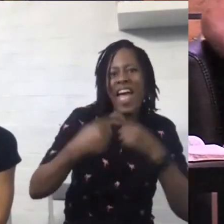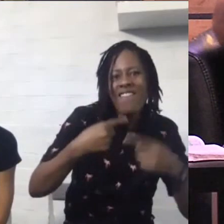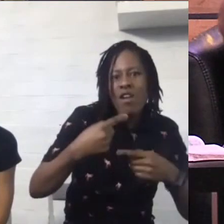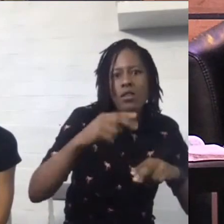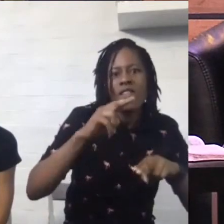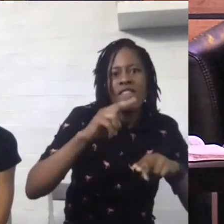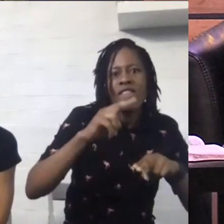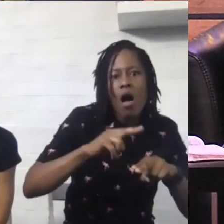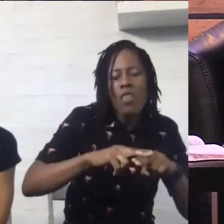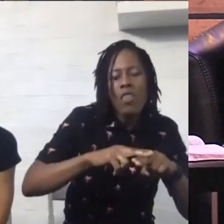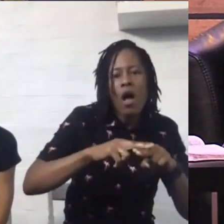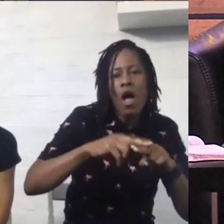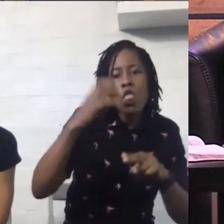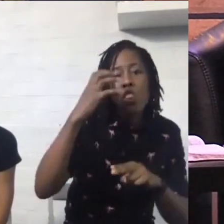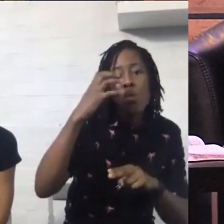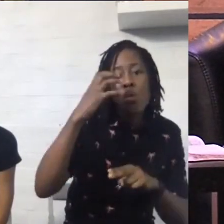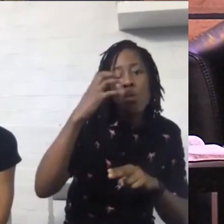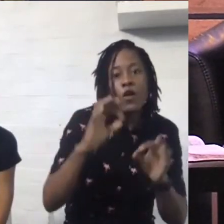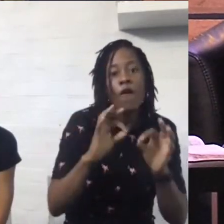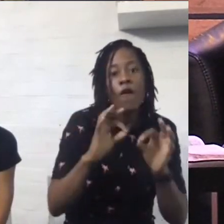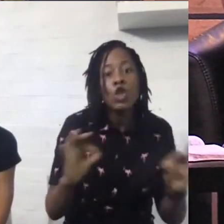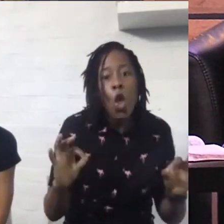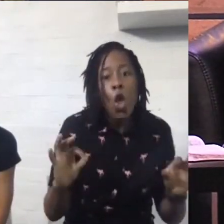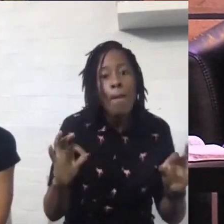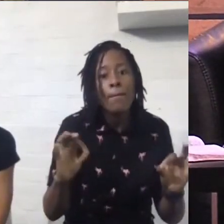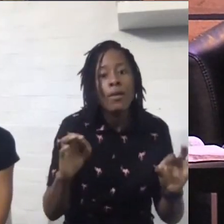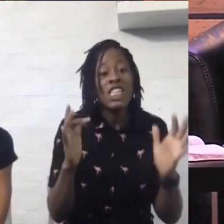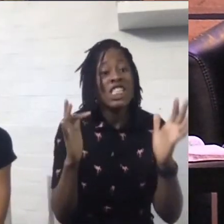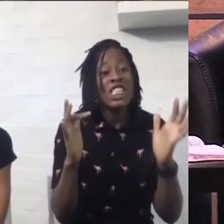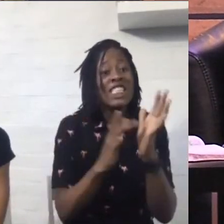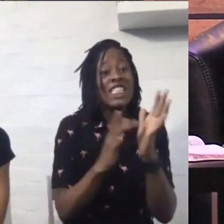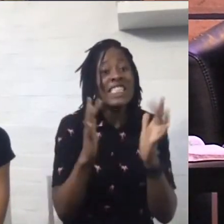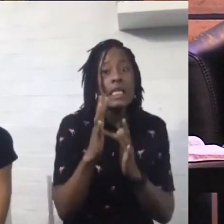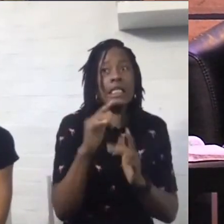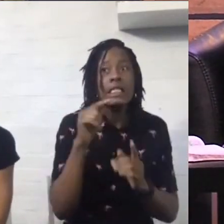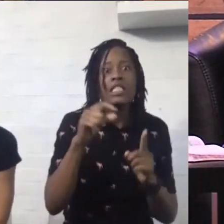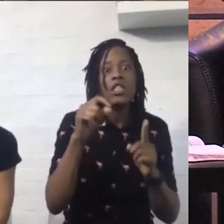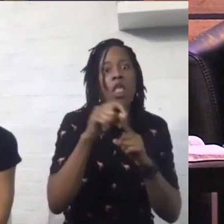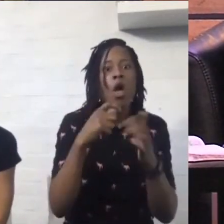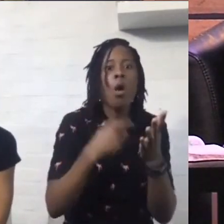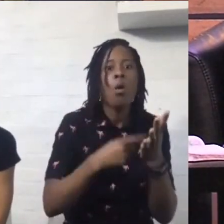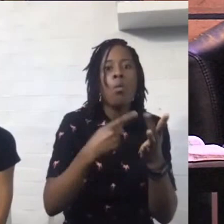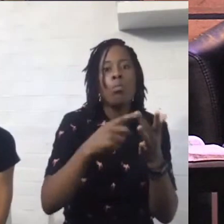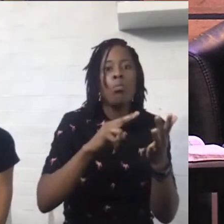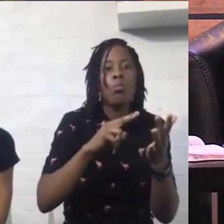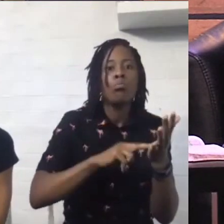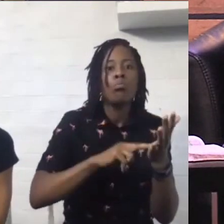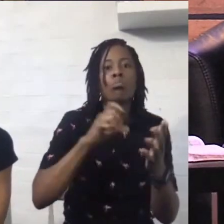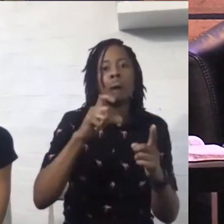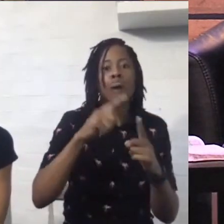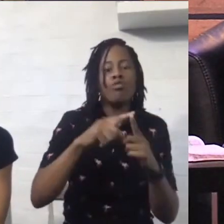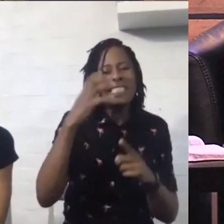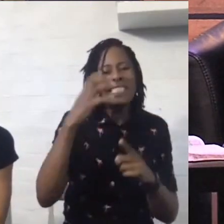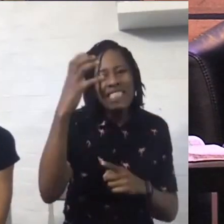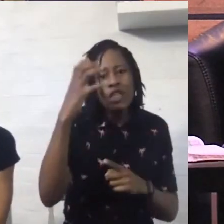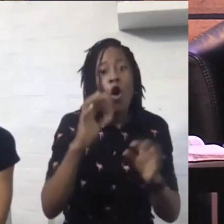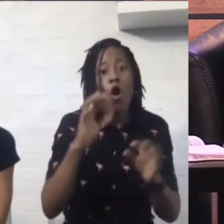Jesus is the prince of shalom. He's the one who came out from heaven